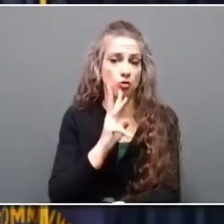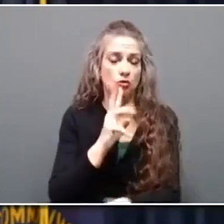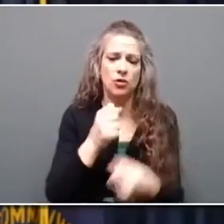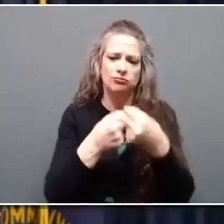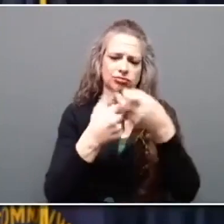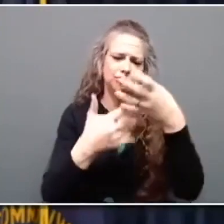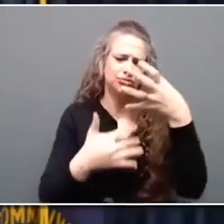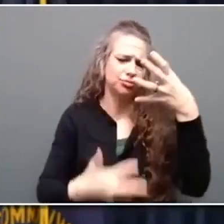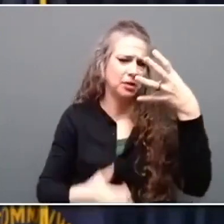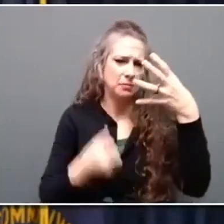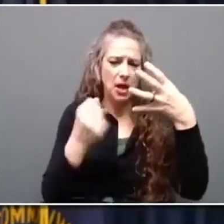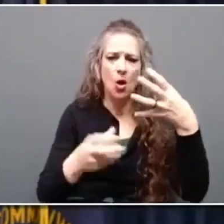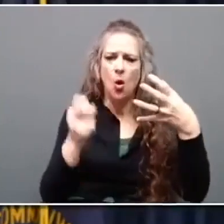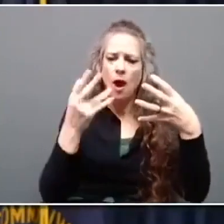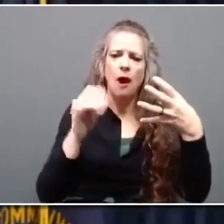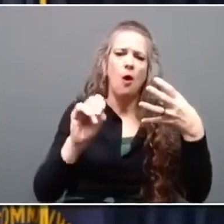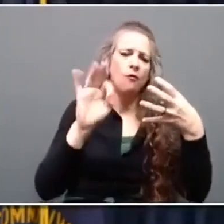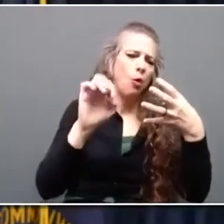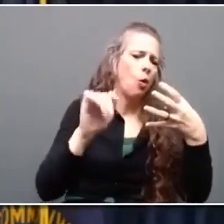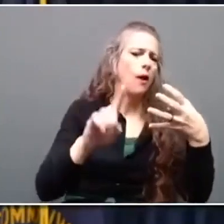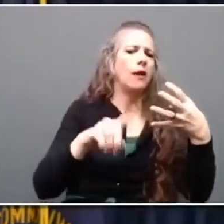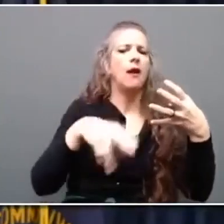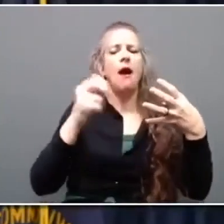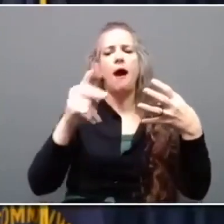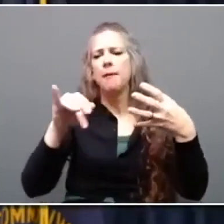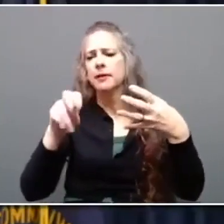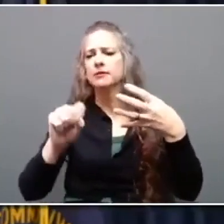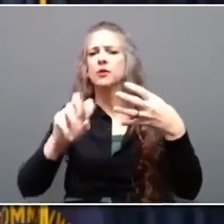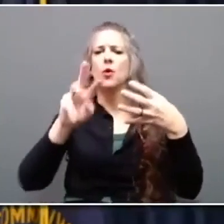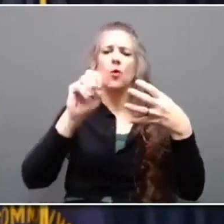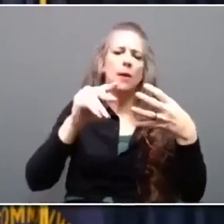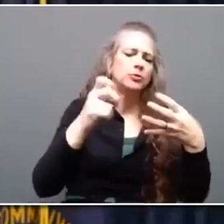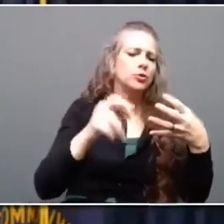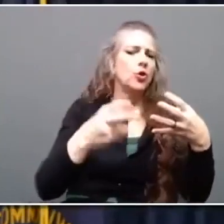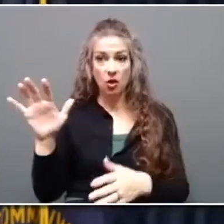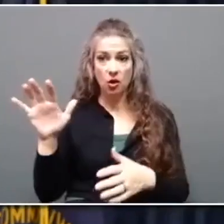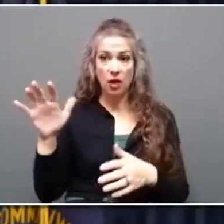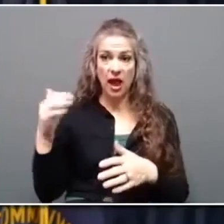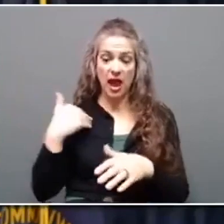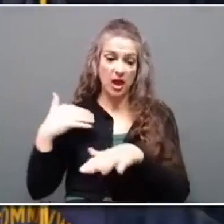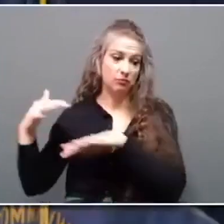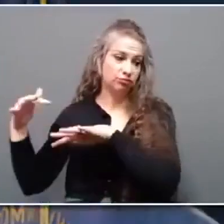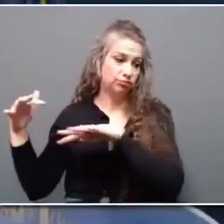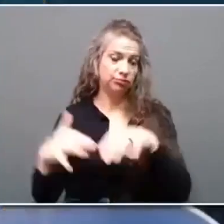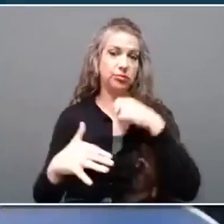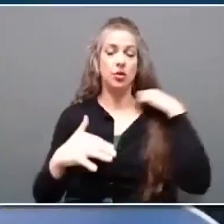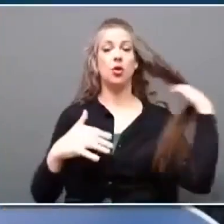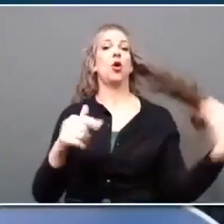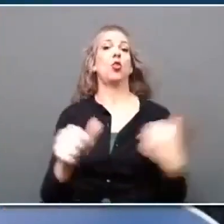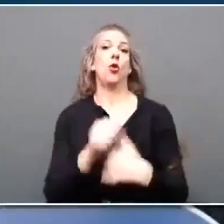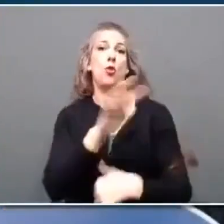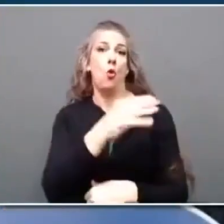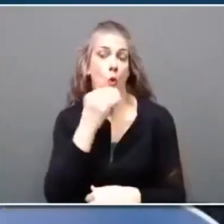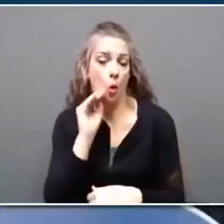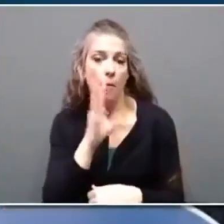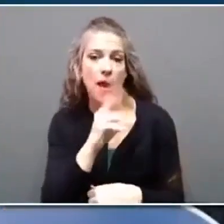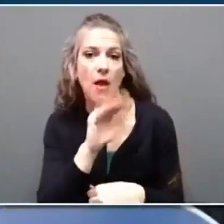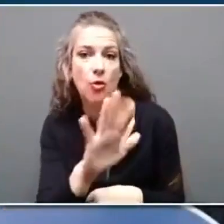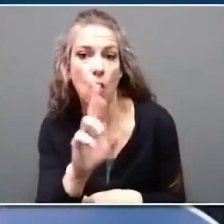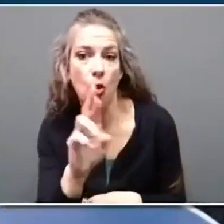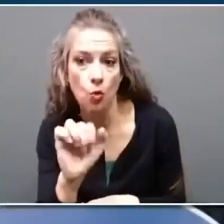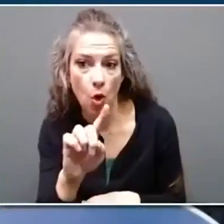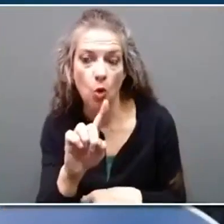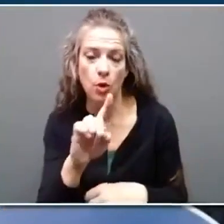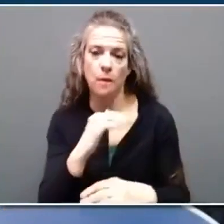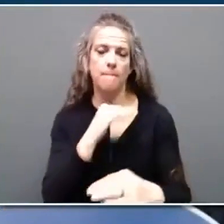Ohio, Hopkins, Webster, Harlan, and Breathitt counties, some access to the road. The Fleming Neon